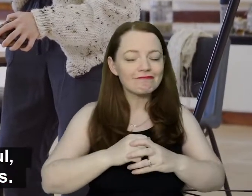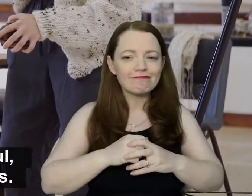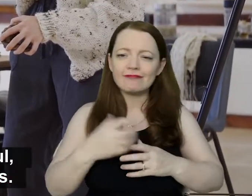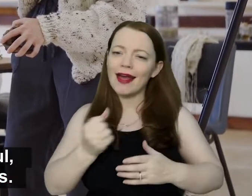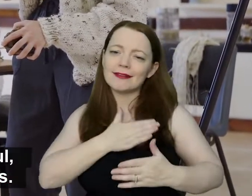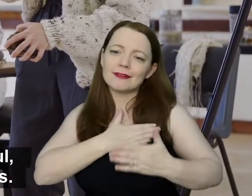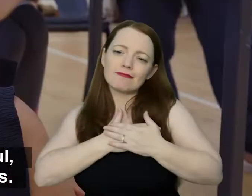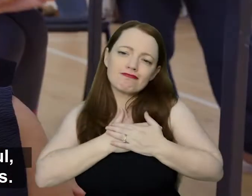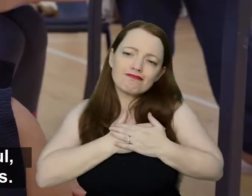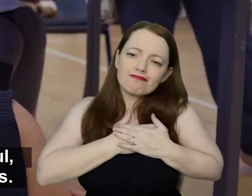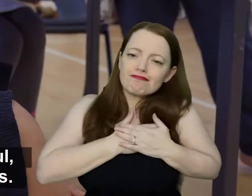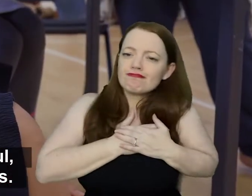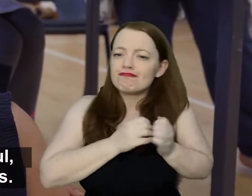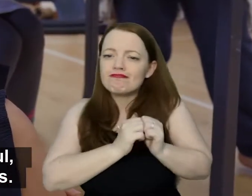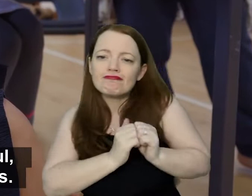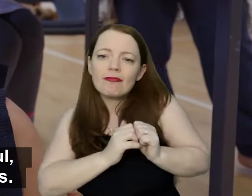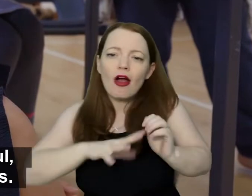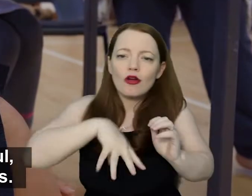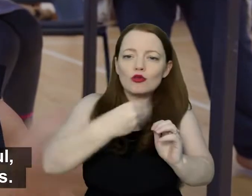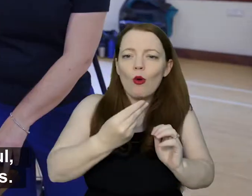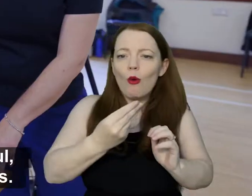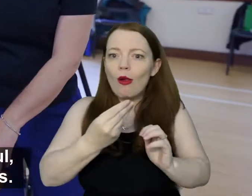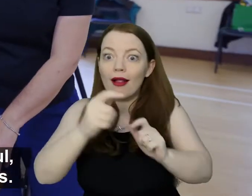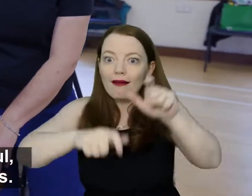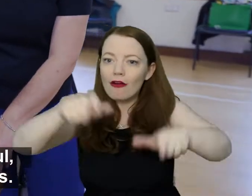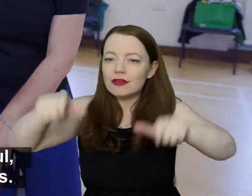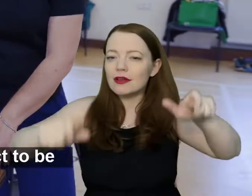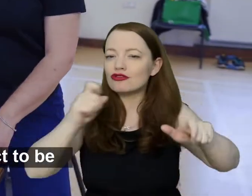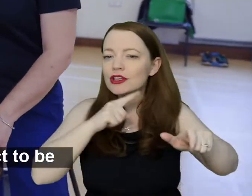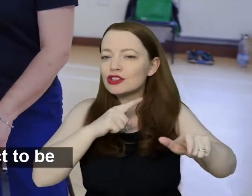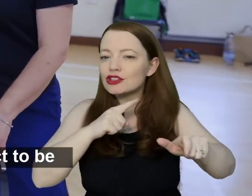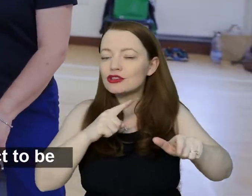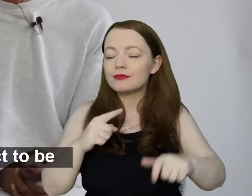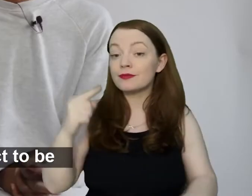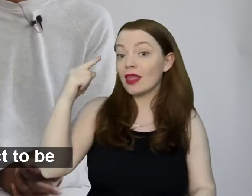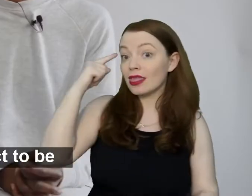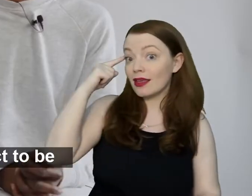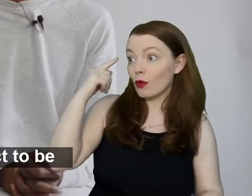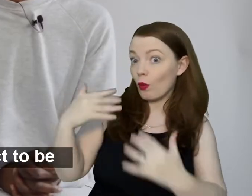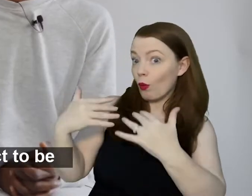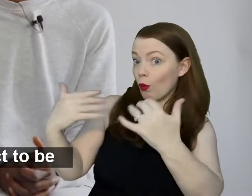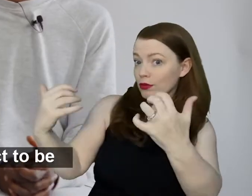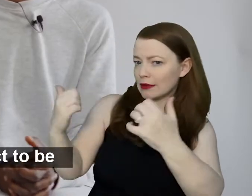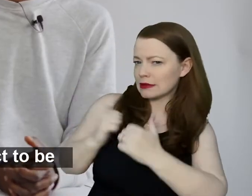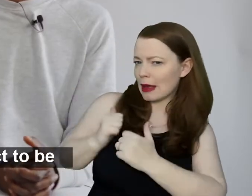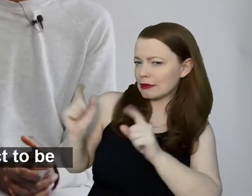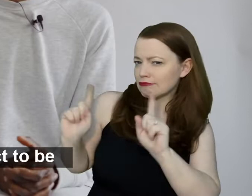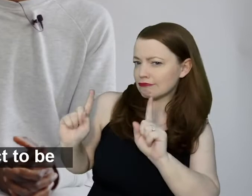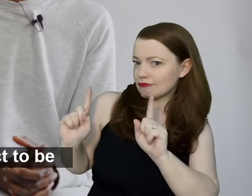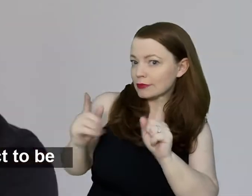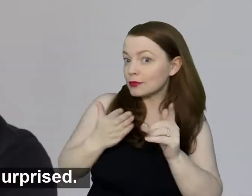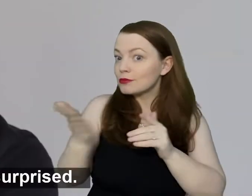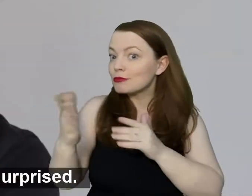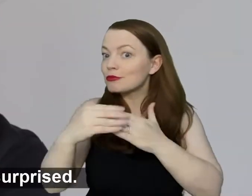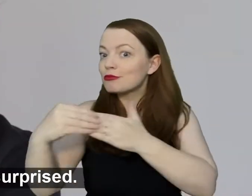heart, it's got a soul, it's got strange characters. I think audiences should expect to be taken on a